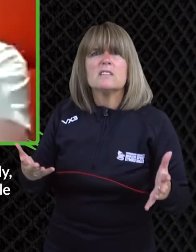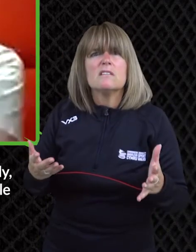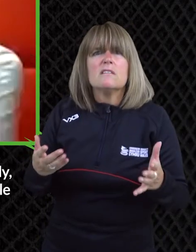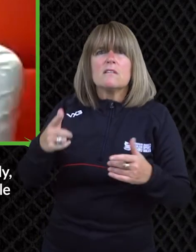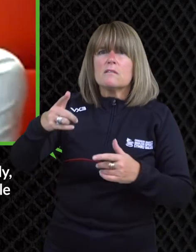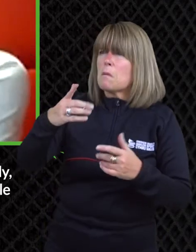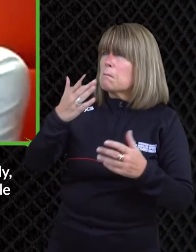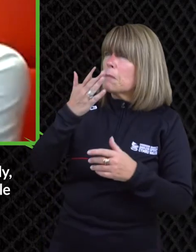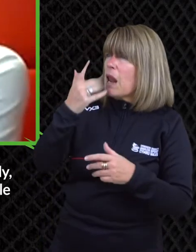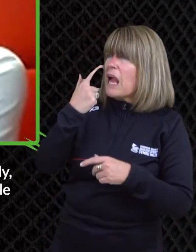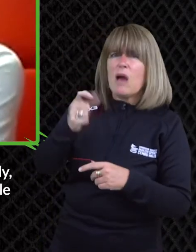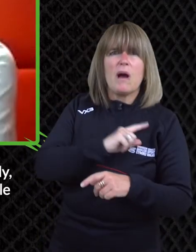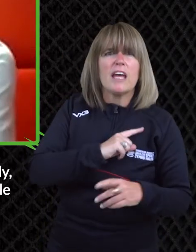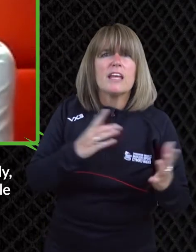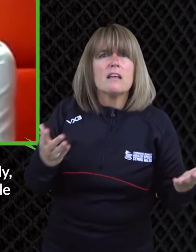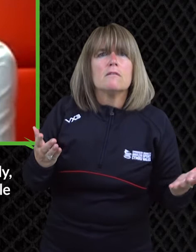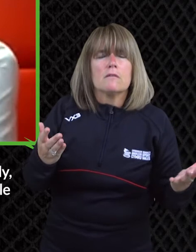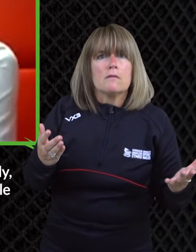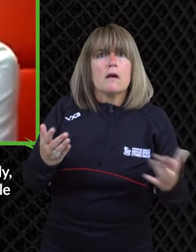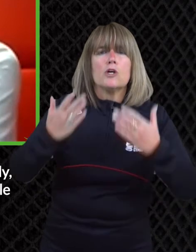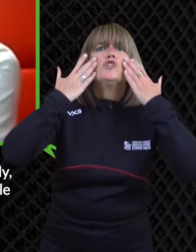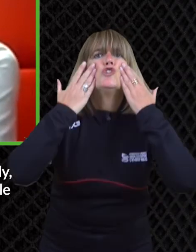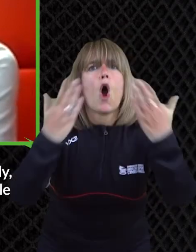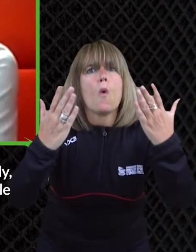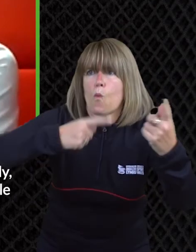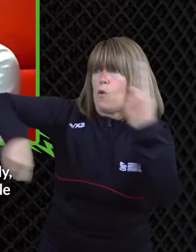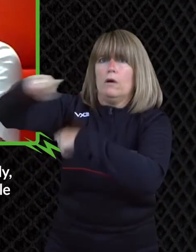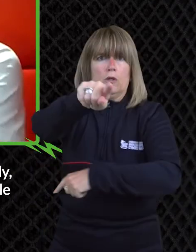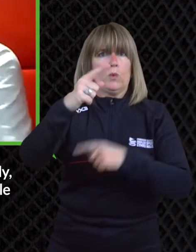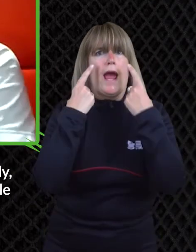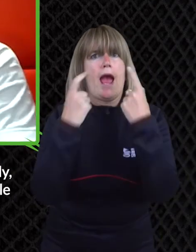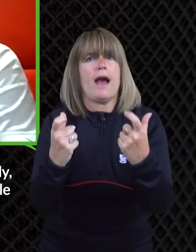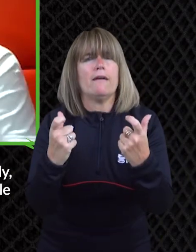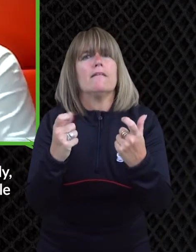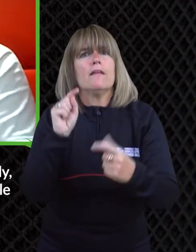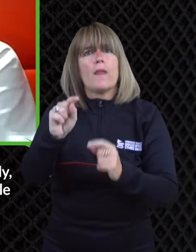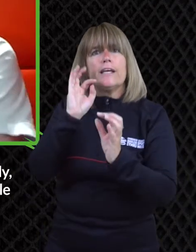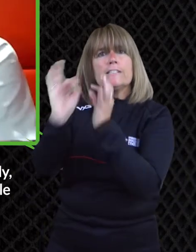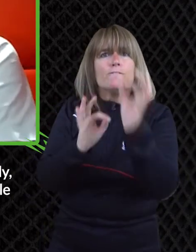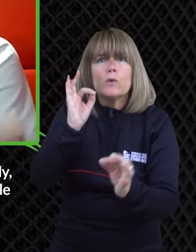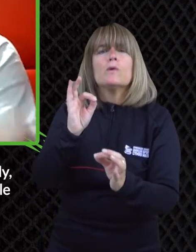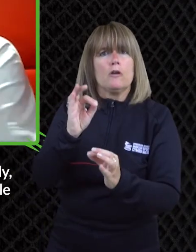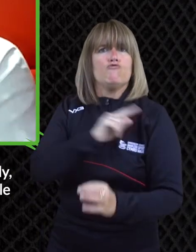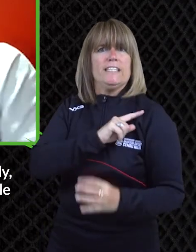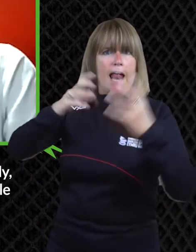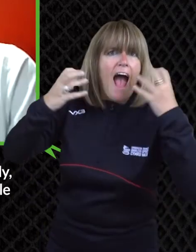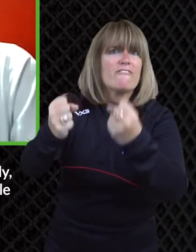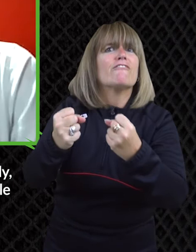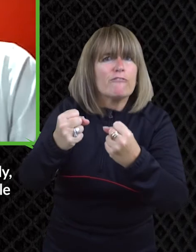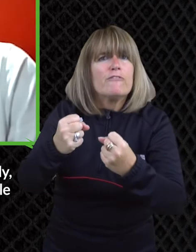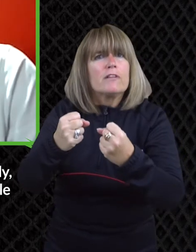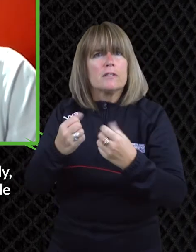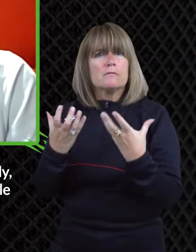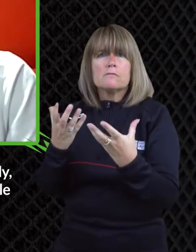clubs potentially um you know why you know an editor always asking you why is it important why do people care you know so white